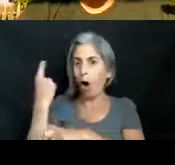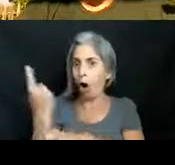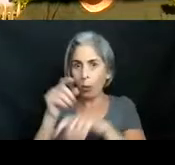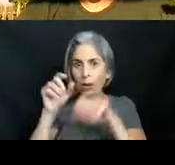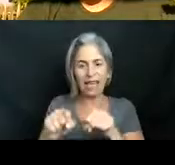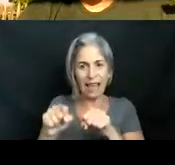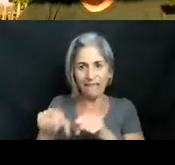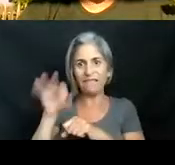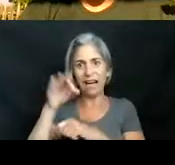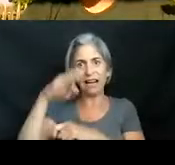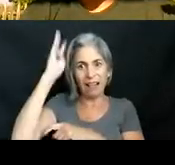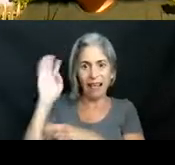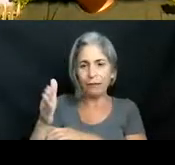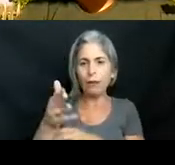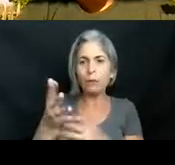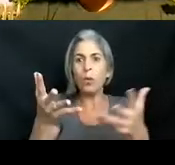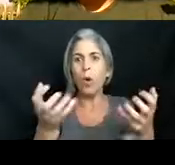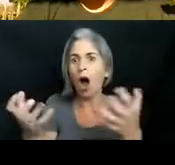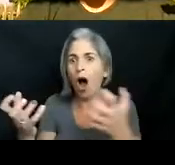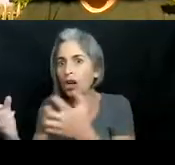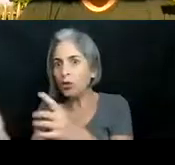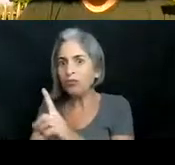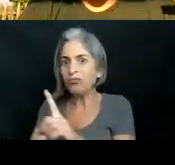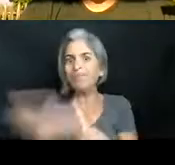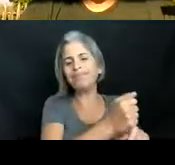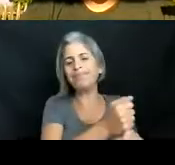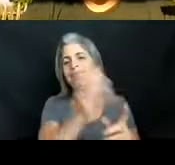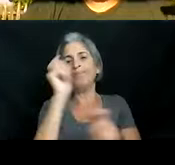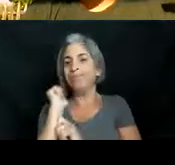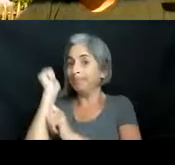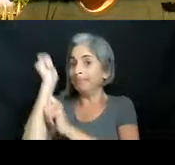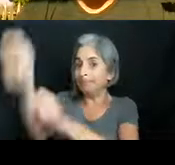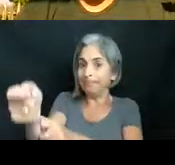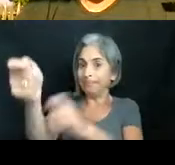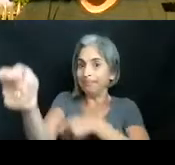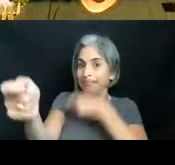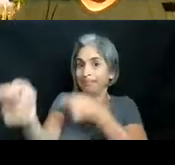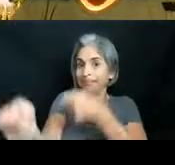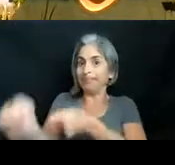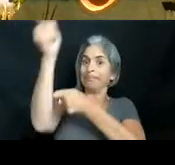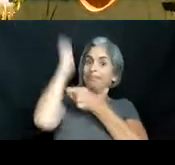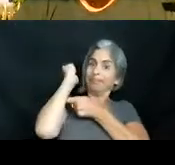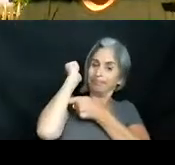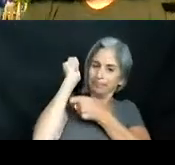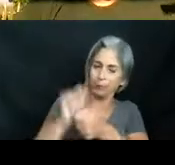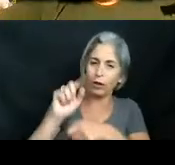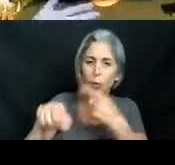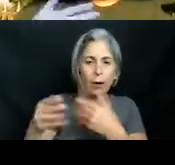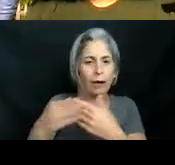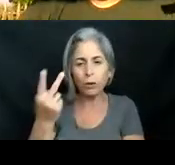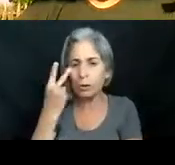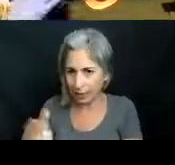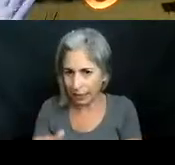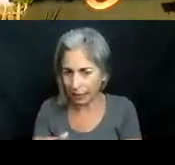the lionfish. We want to just be getting them when we see them. So recreational divers are putting a massive dent in those lionfish populations because